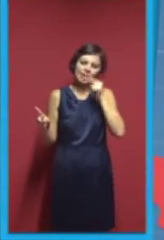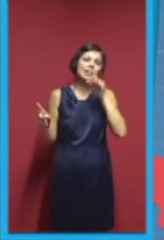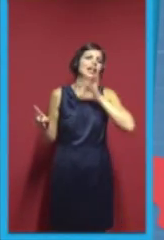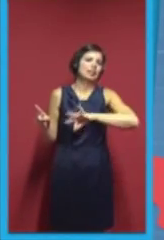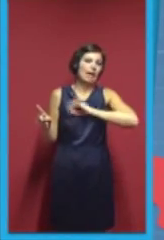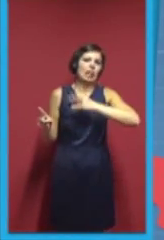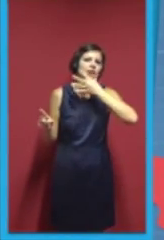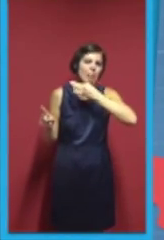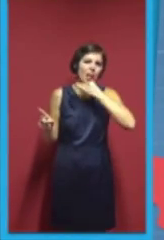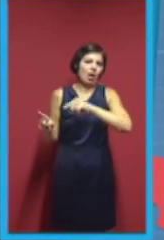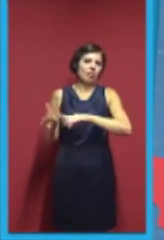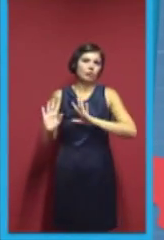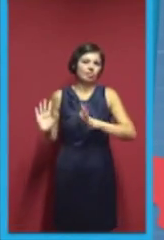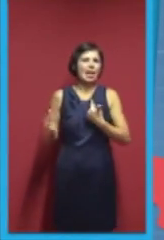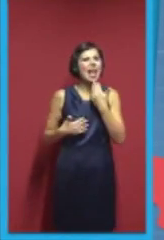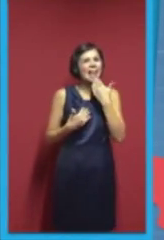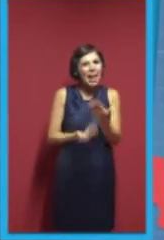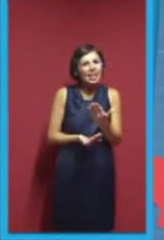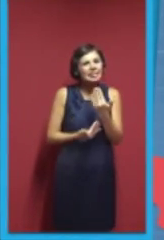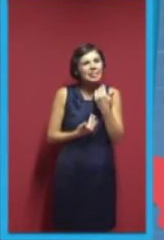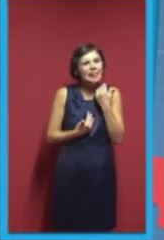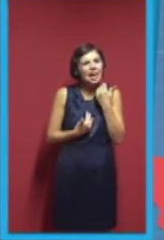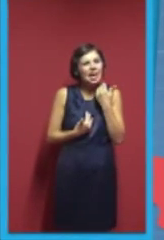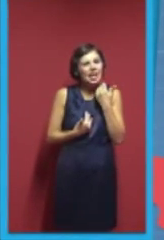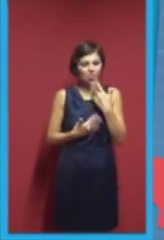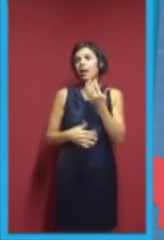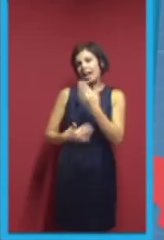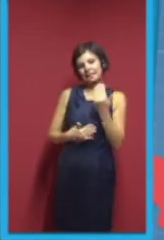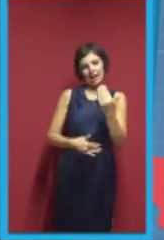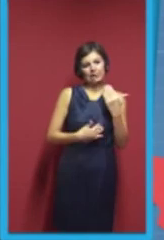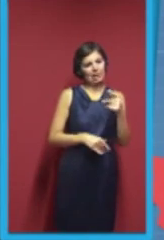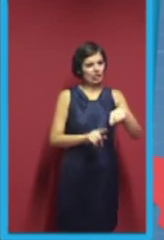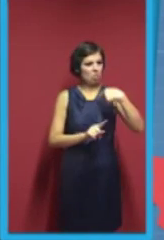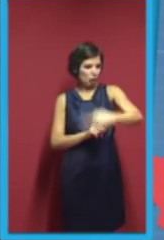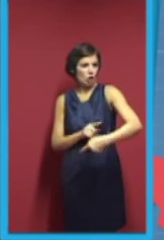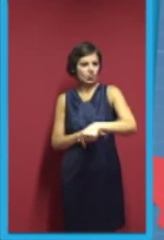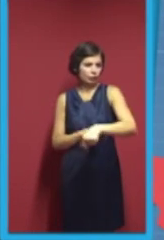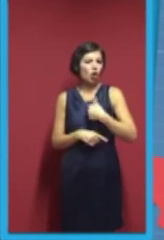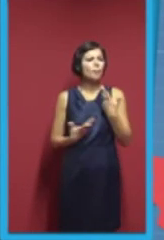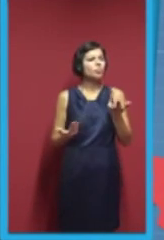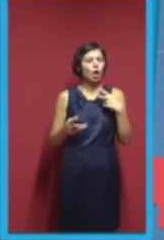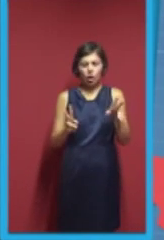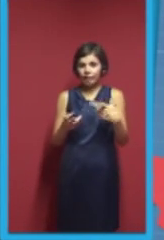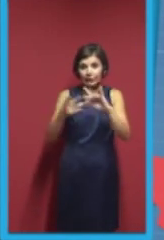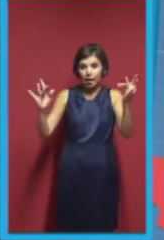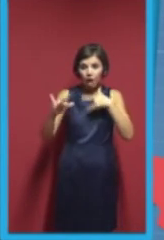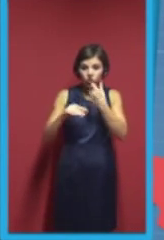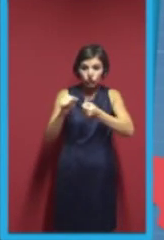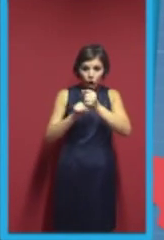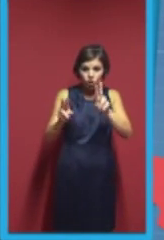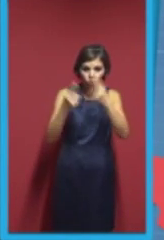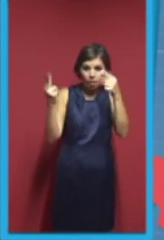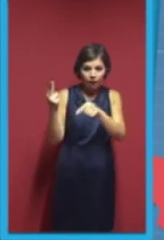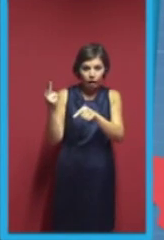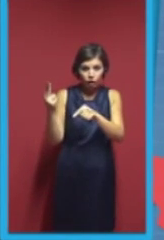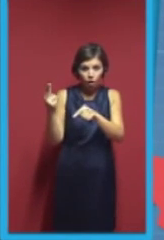overhype it a little bit. But, there is a story that I discovered on the web in a blog post about your tattoo. Let's take a look. What